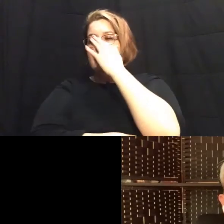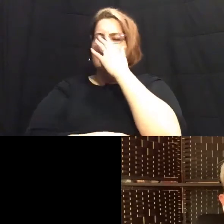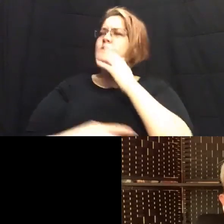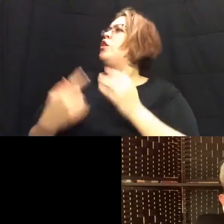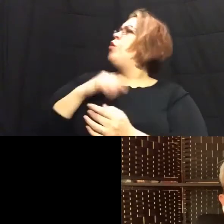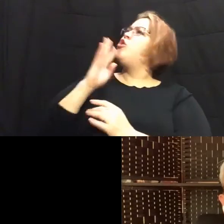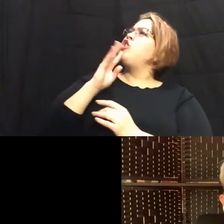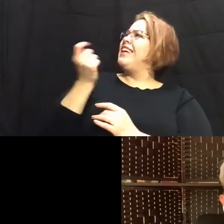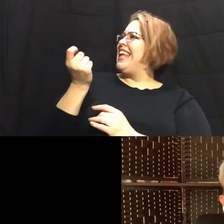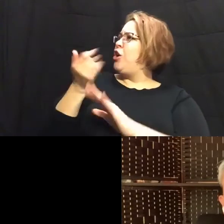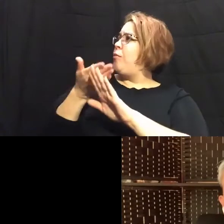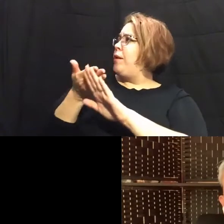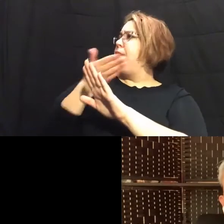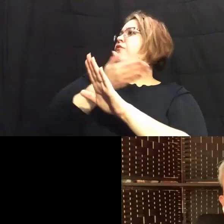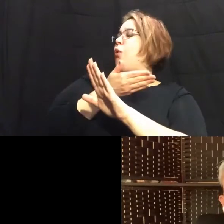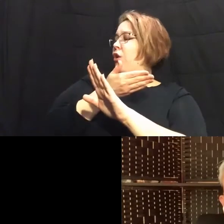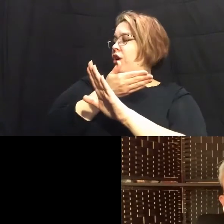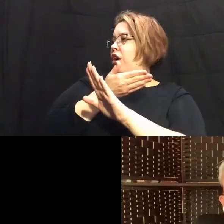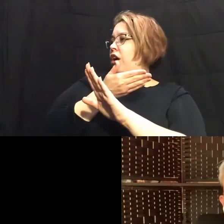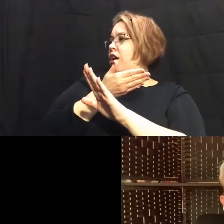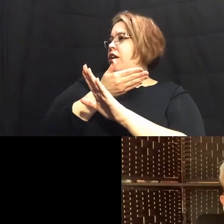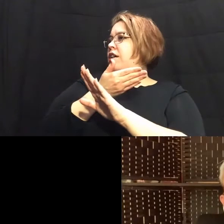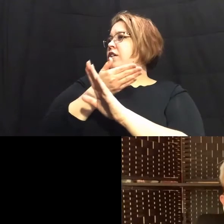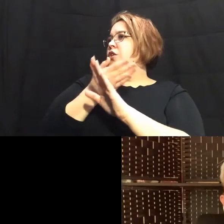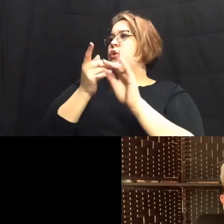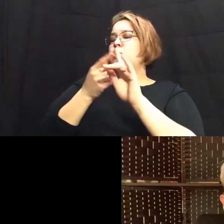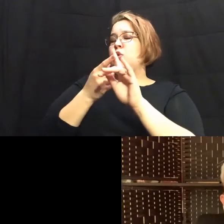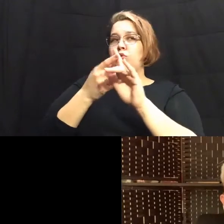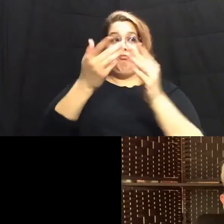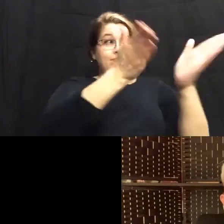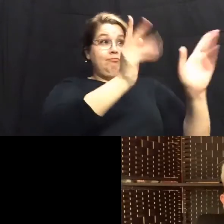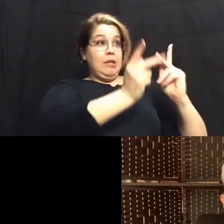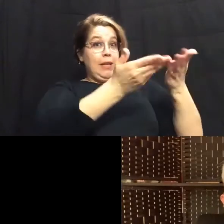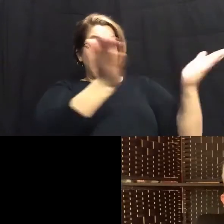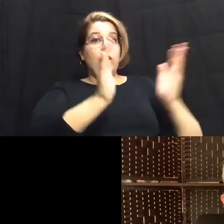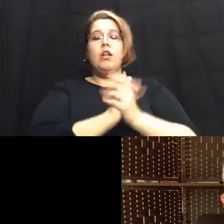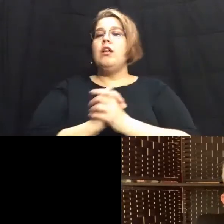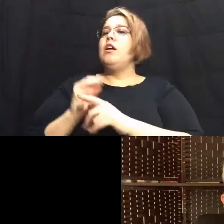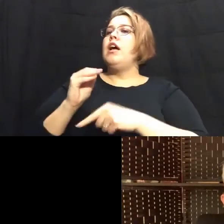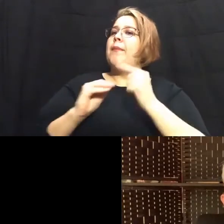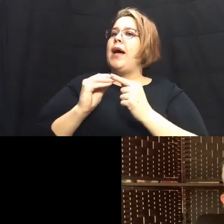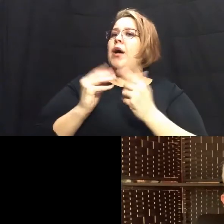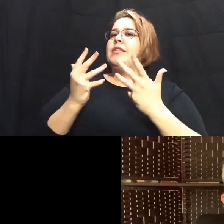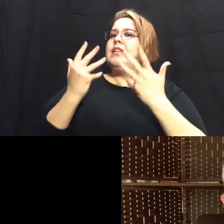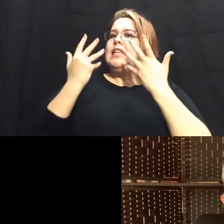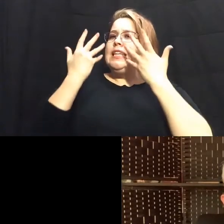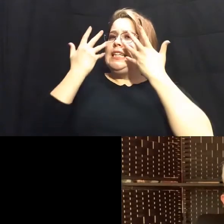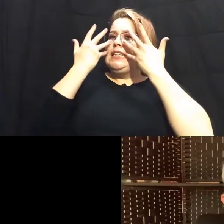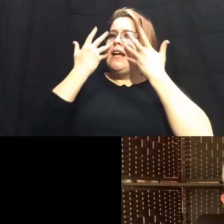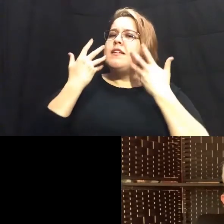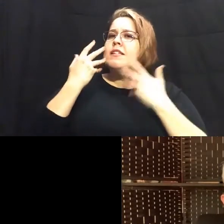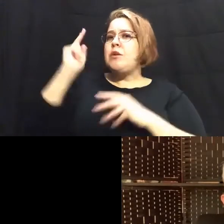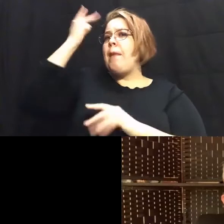bit before we went on um to the public about the unfortunate politicization